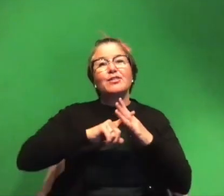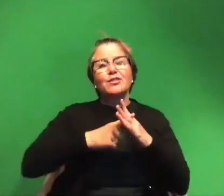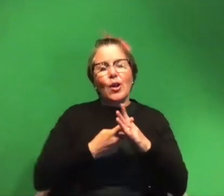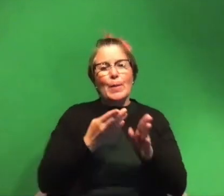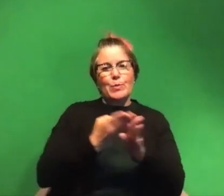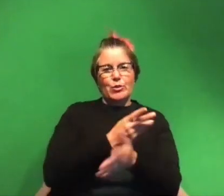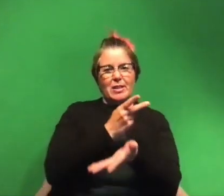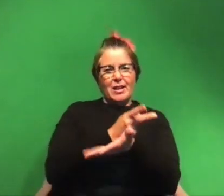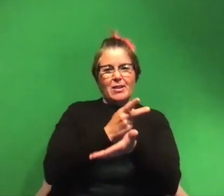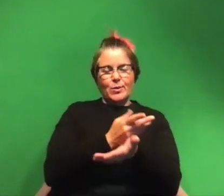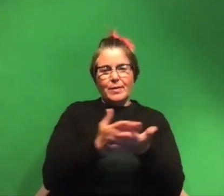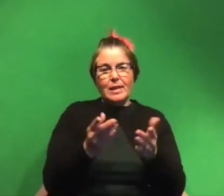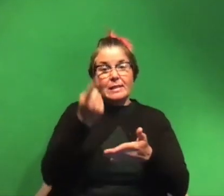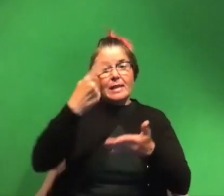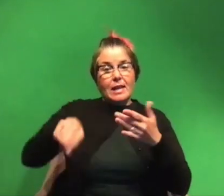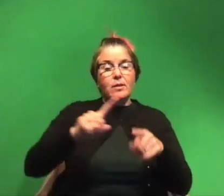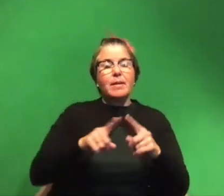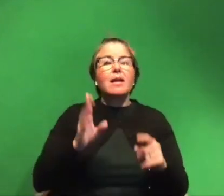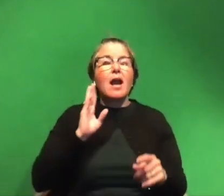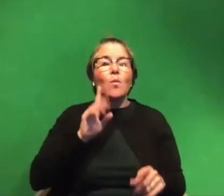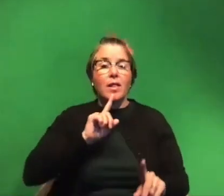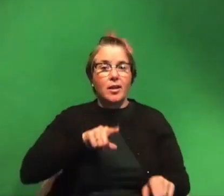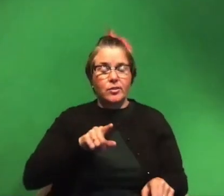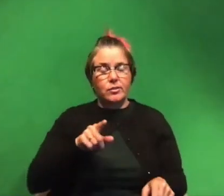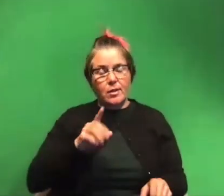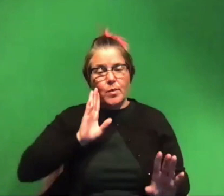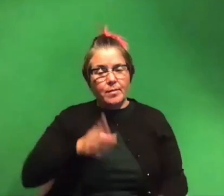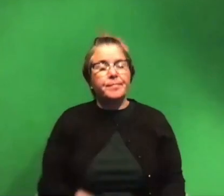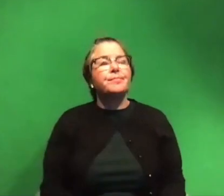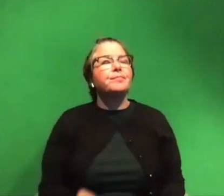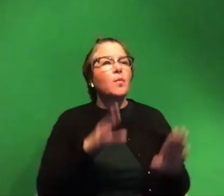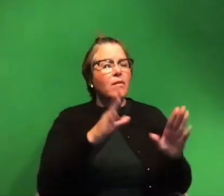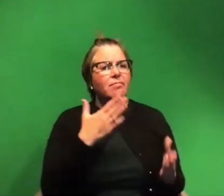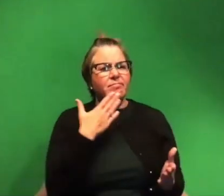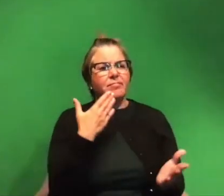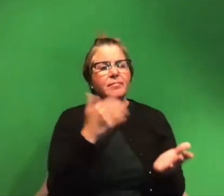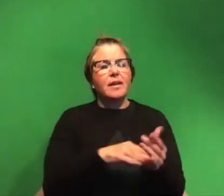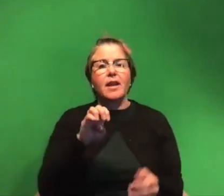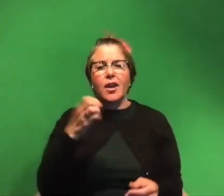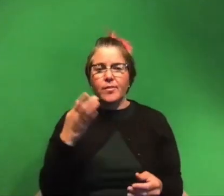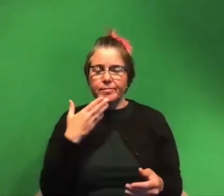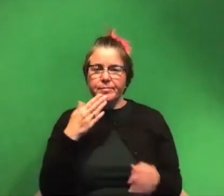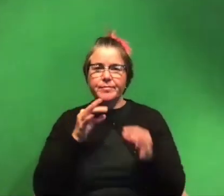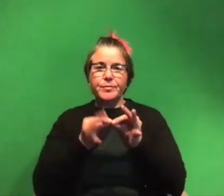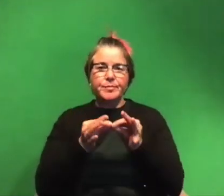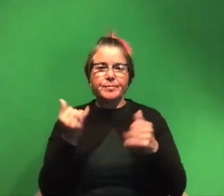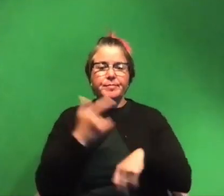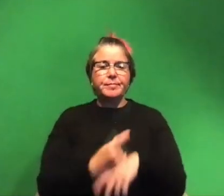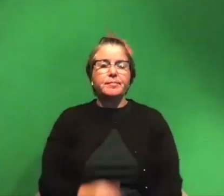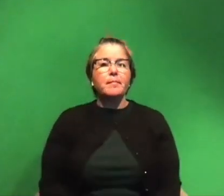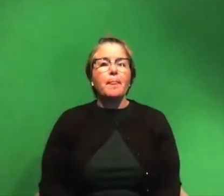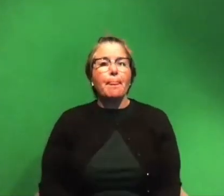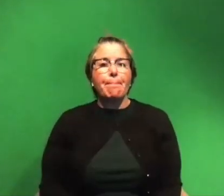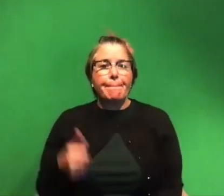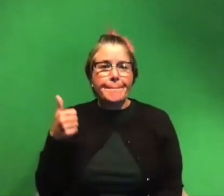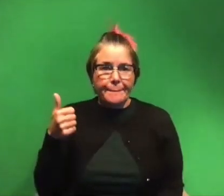things next week but i will answer wonderful well thanks again and erin thank you for signing for us today um